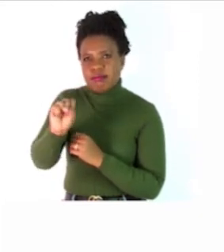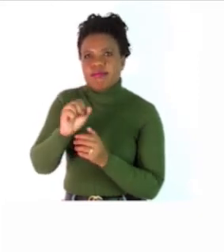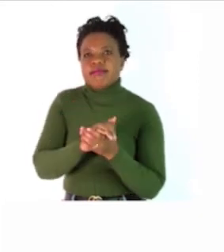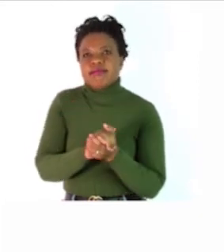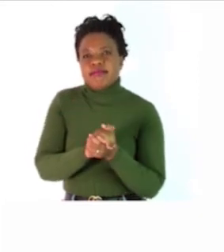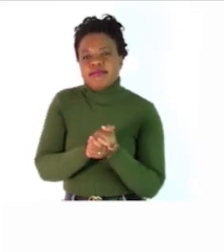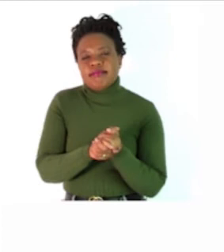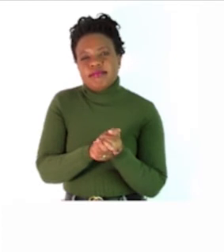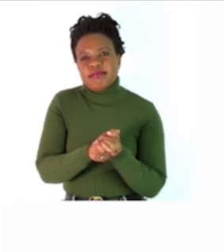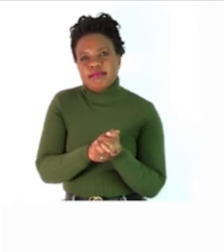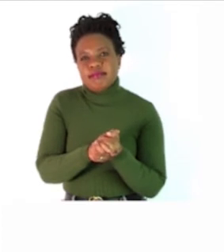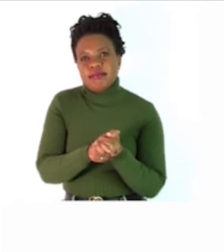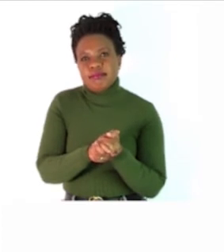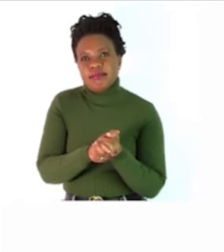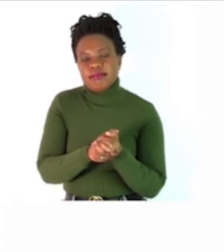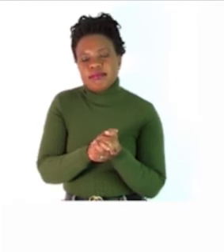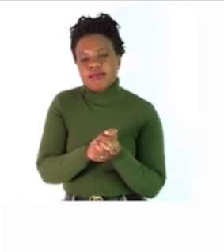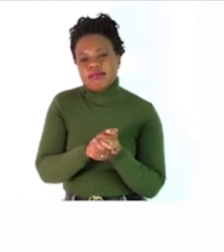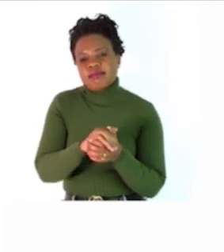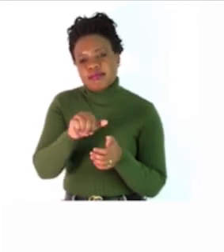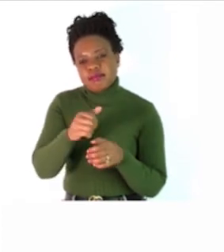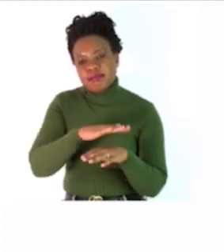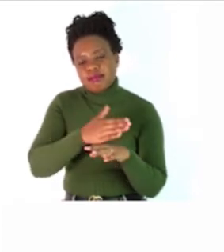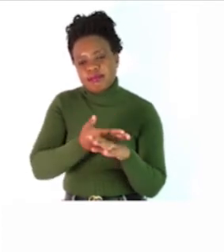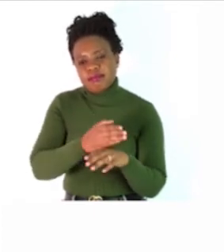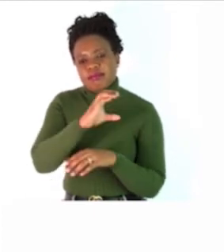it with v e s curve curls